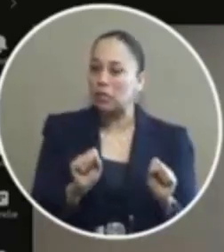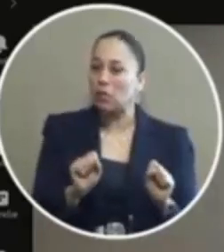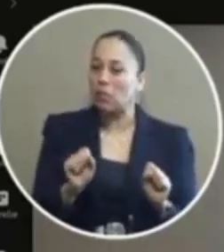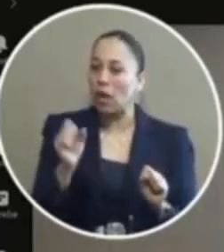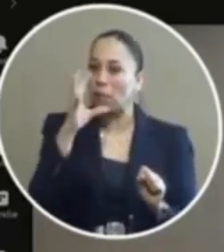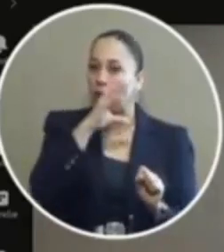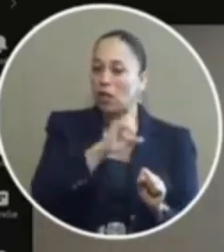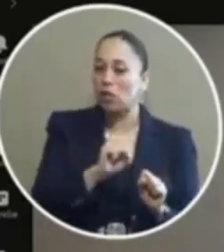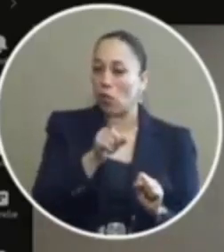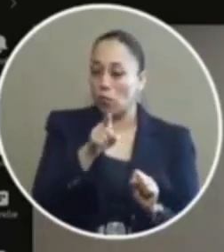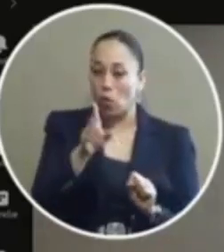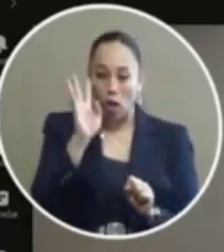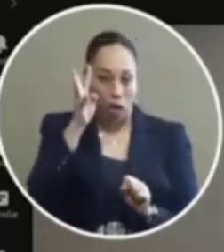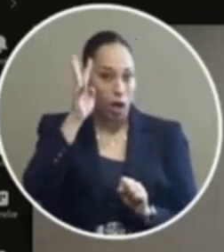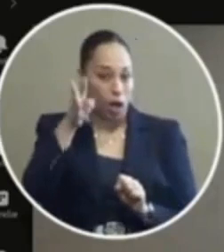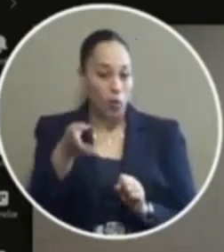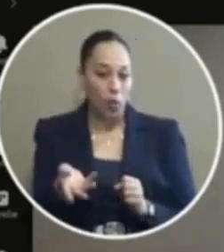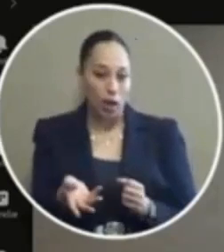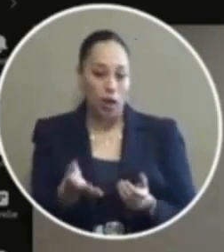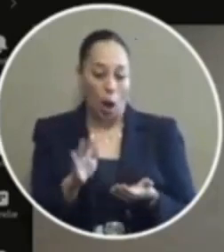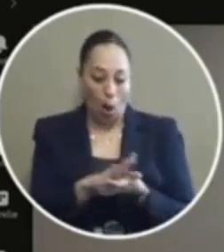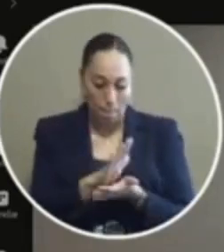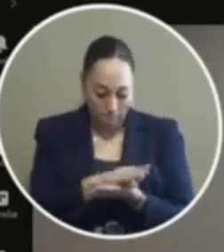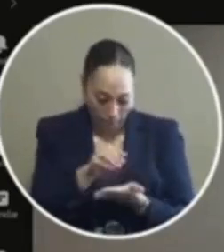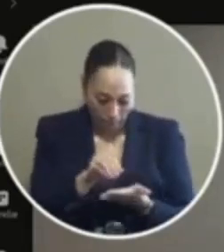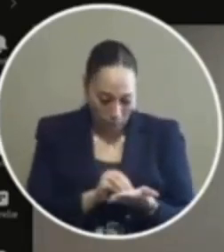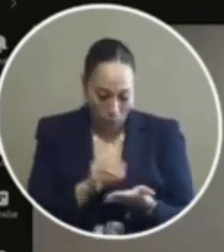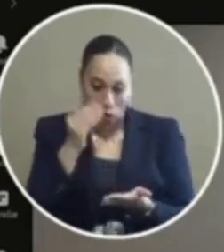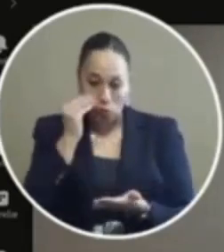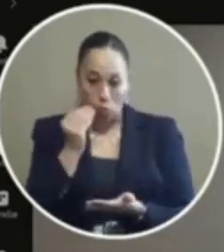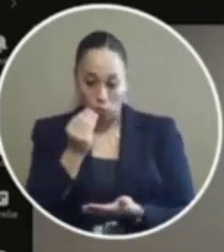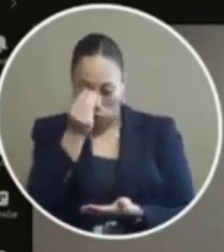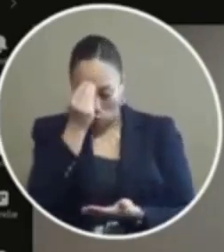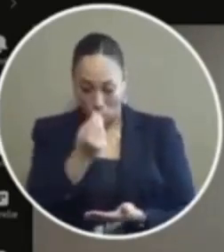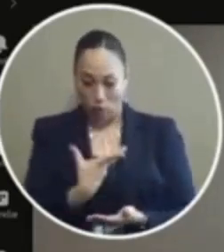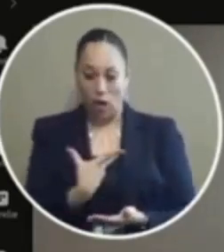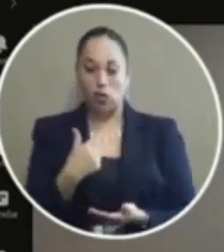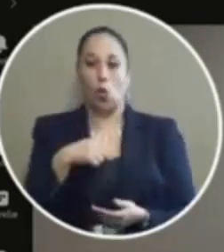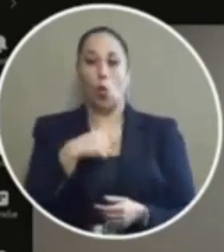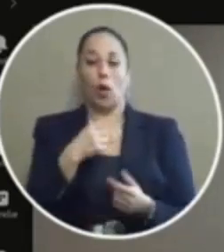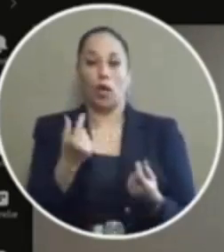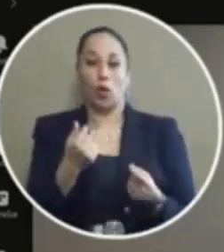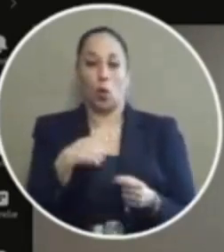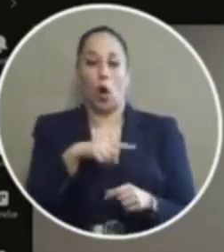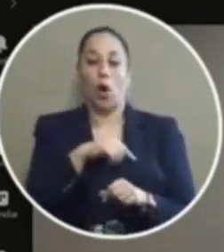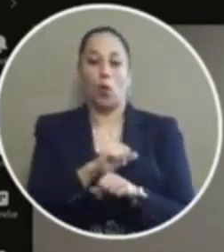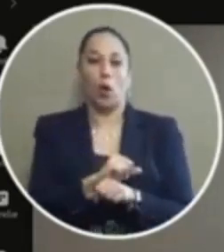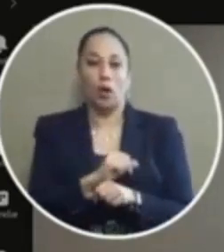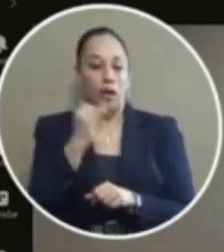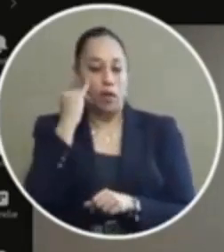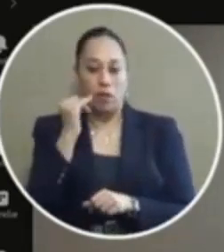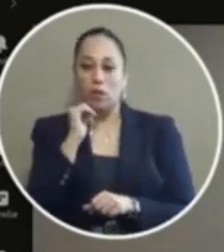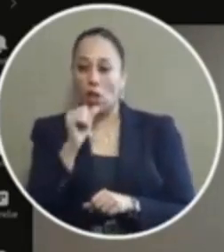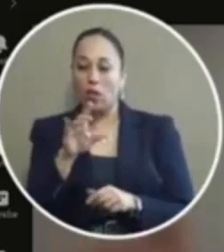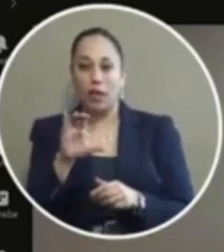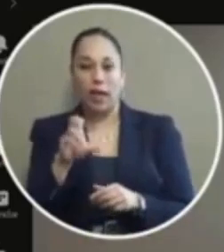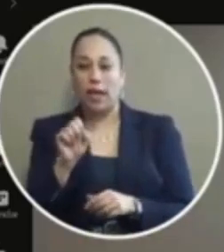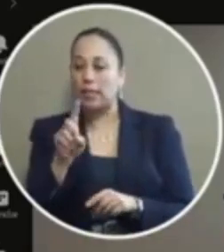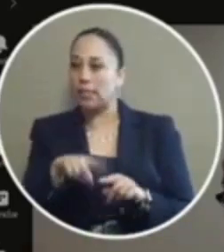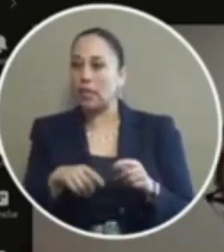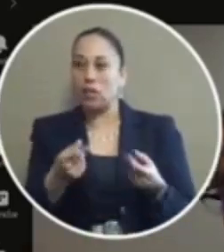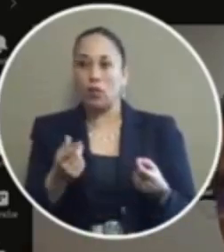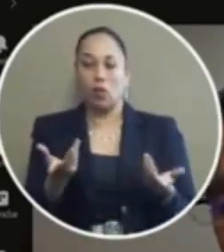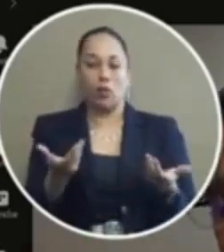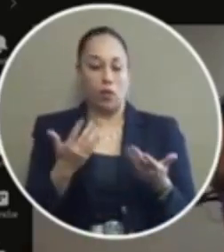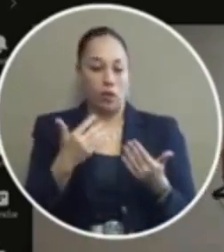you're gonna you're gonna create and pay for in order to notify us so that we can do our work if not the case cannot be handled and then